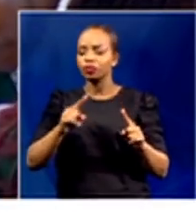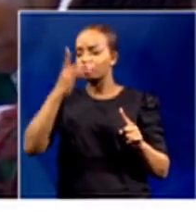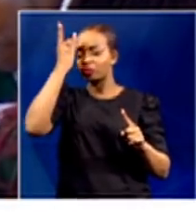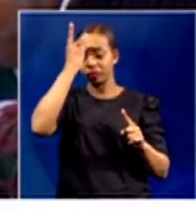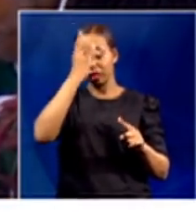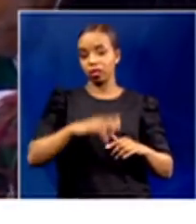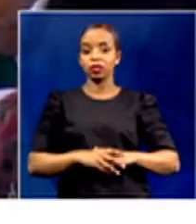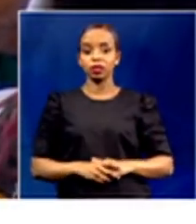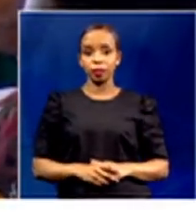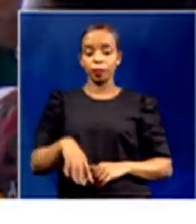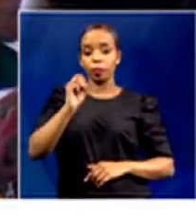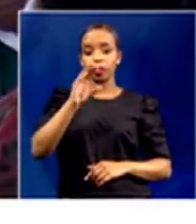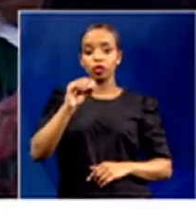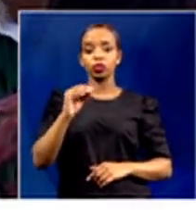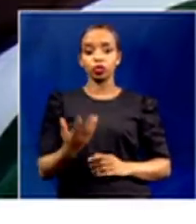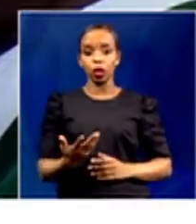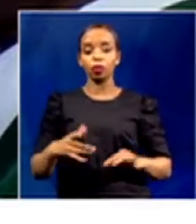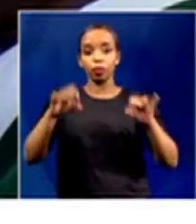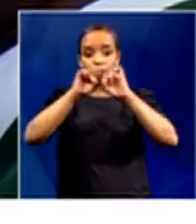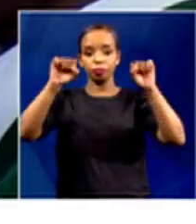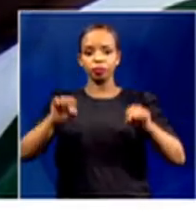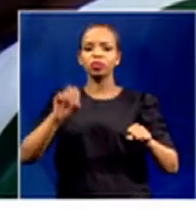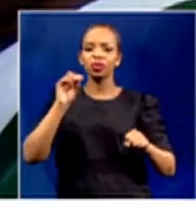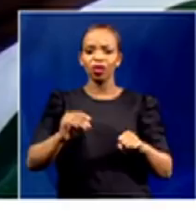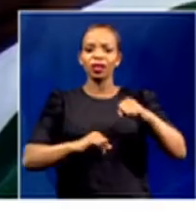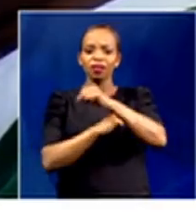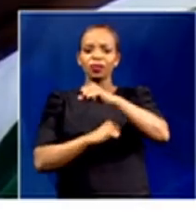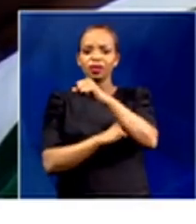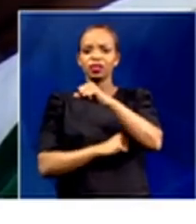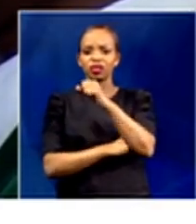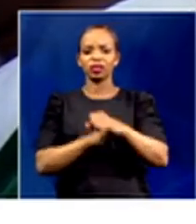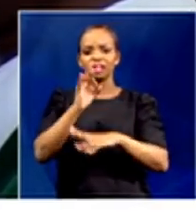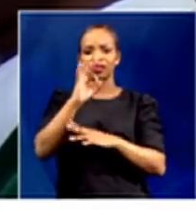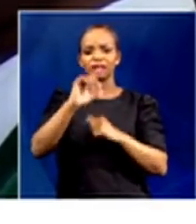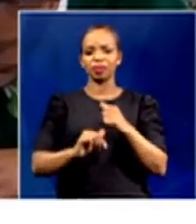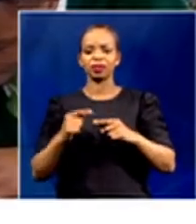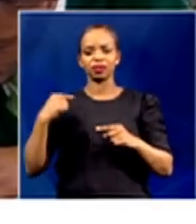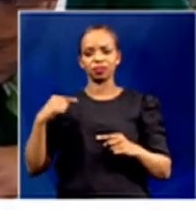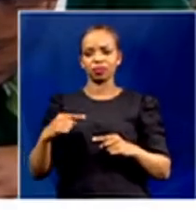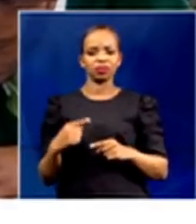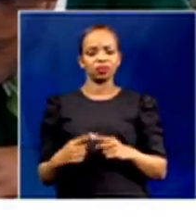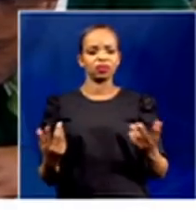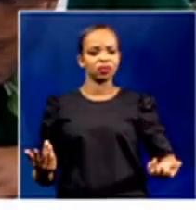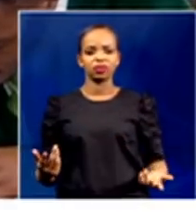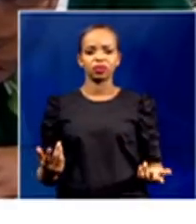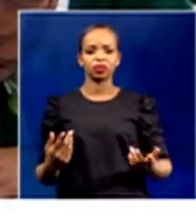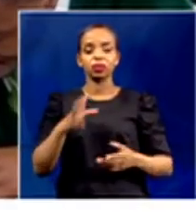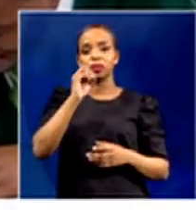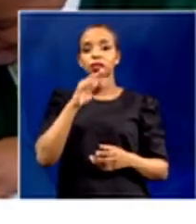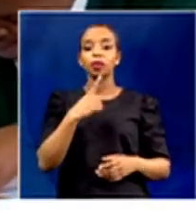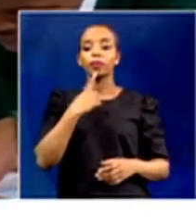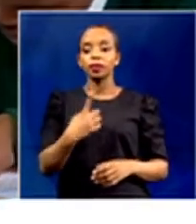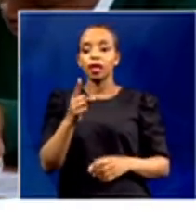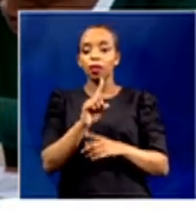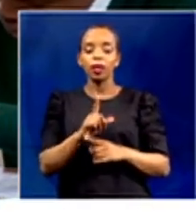system, we do have a sense. There is a foundation that we lay during those three months. So we are saying we could delay, even if you reopen the